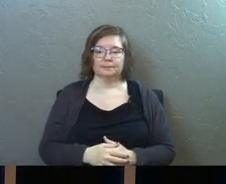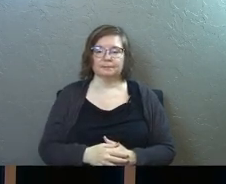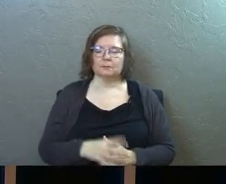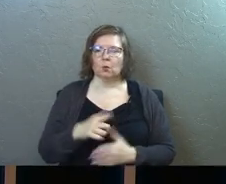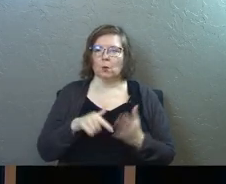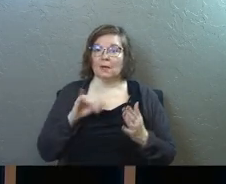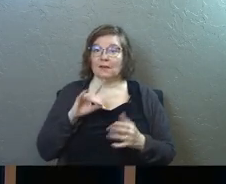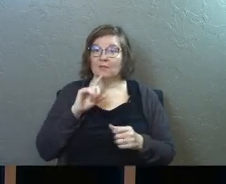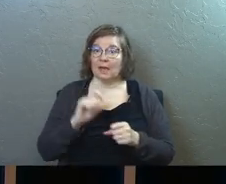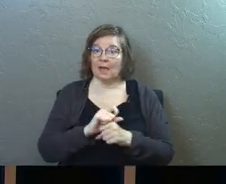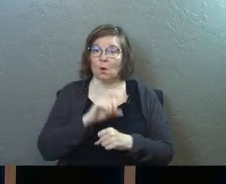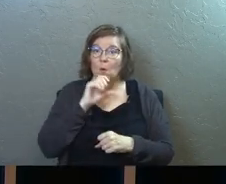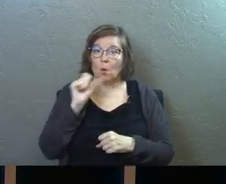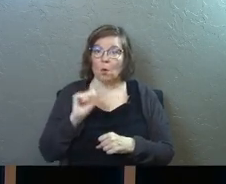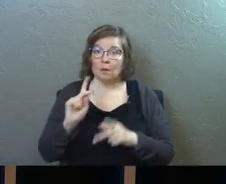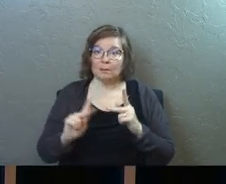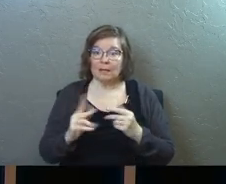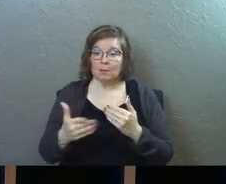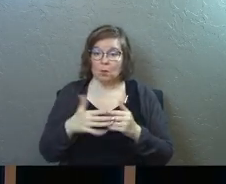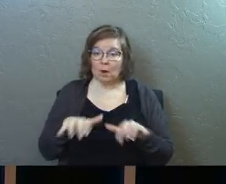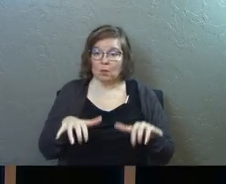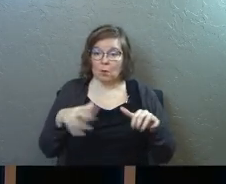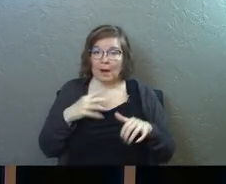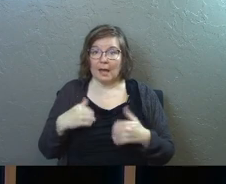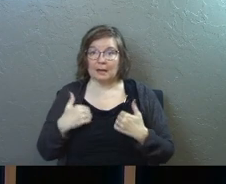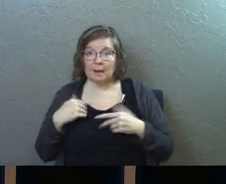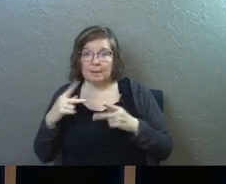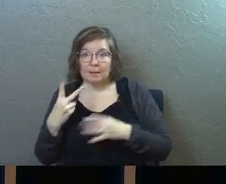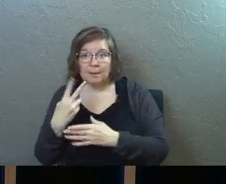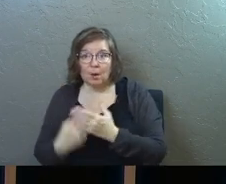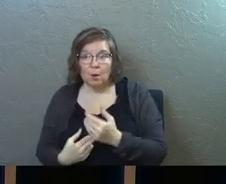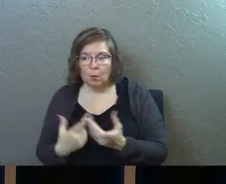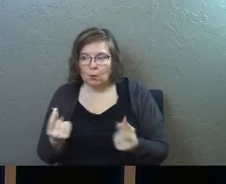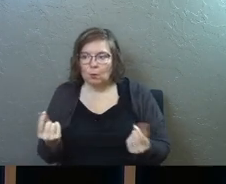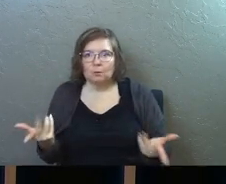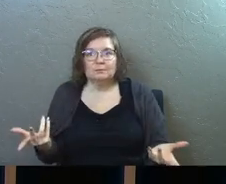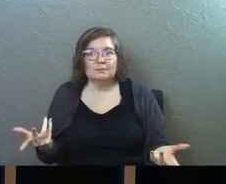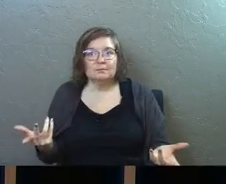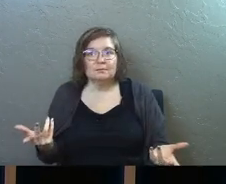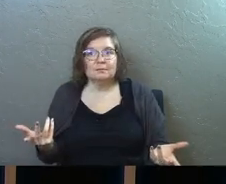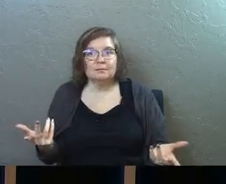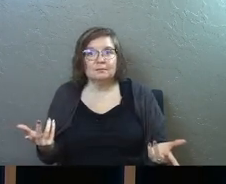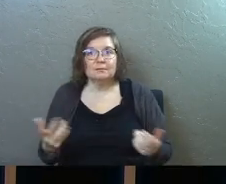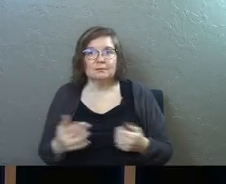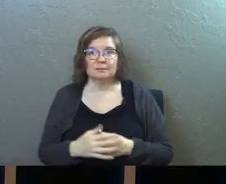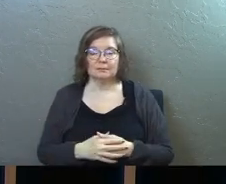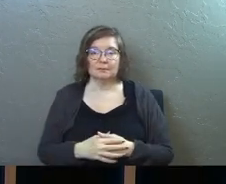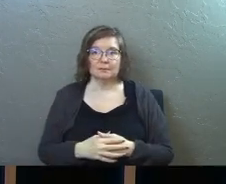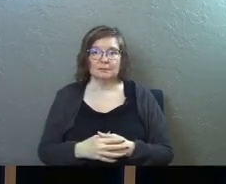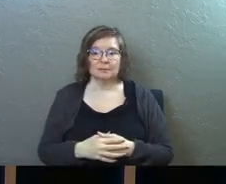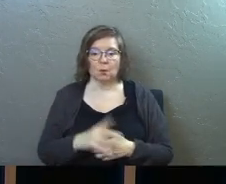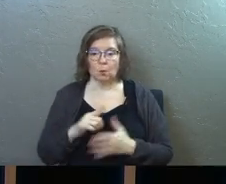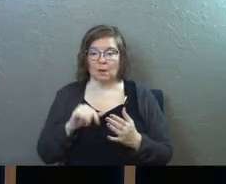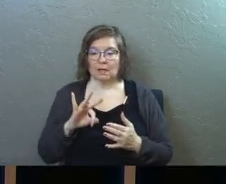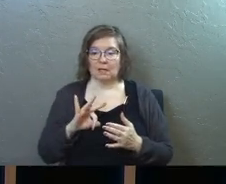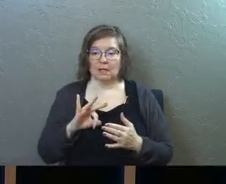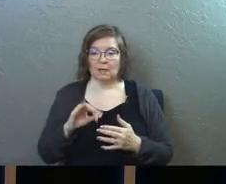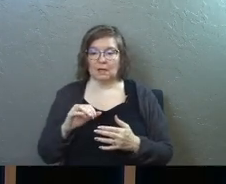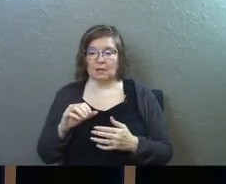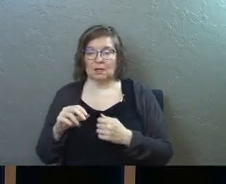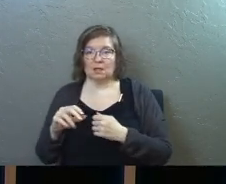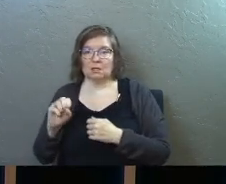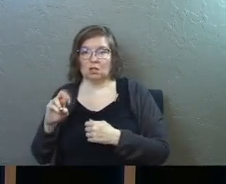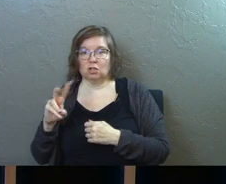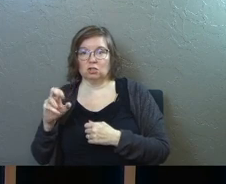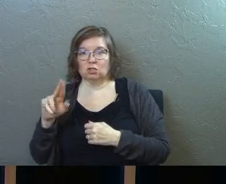what if there's actually old people around the throne and young people what then what if there's conservatives